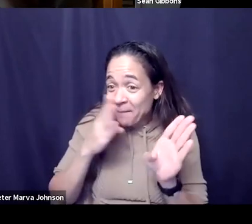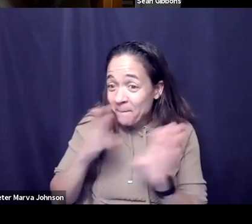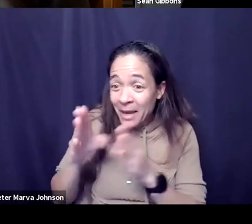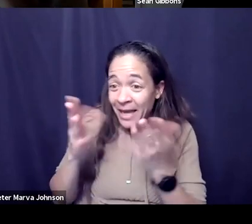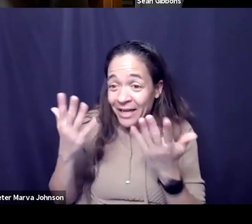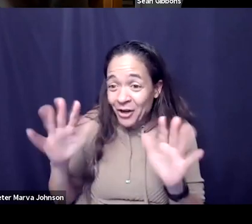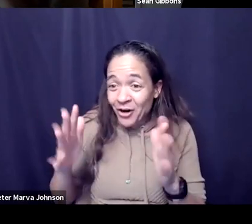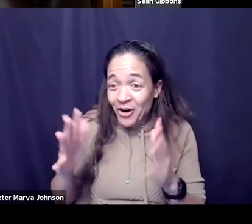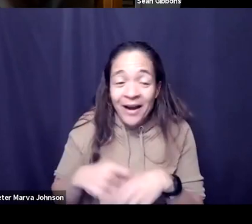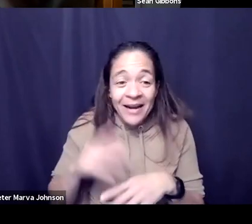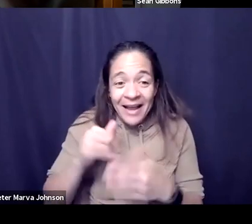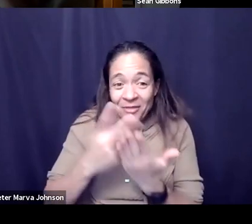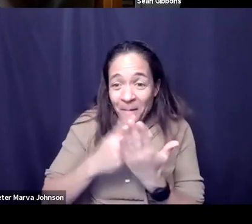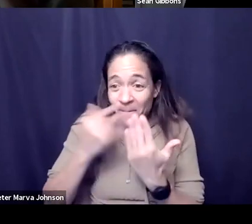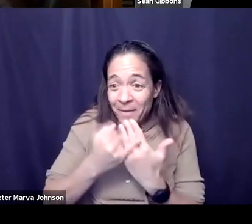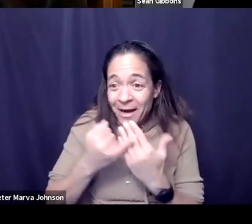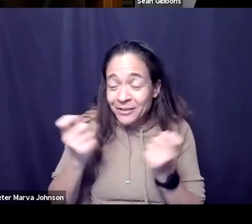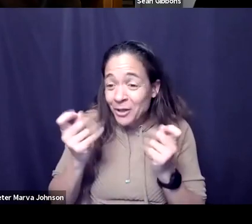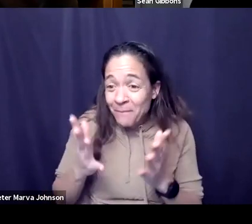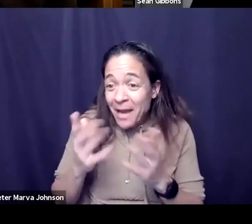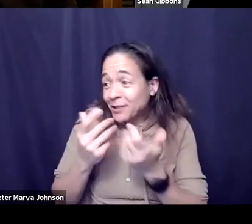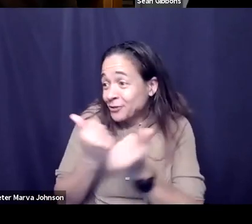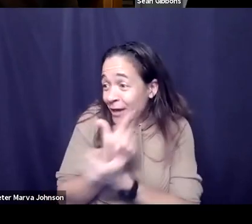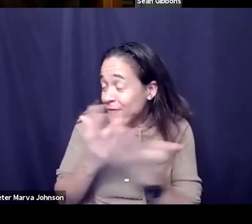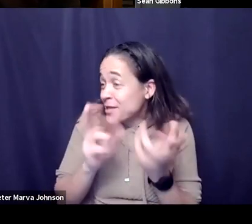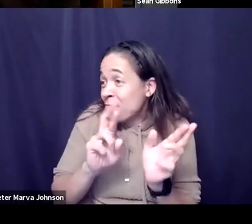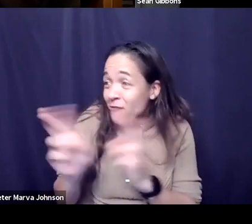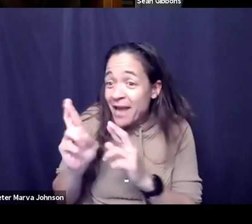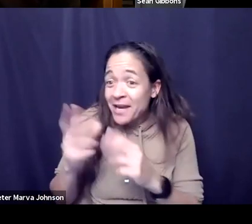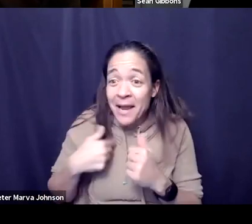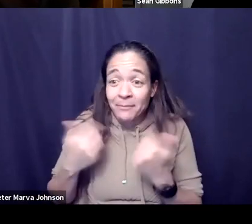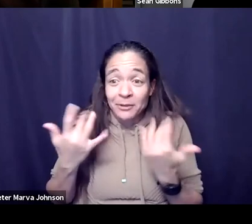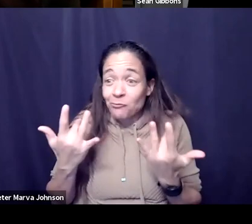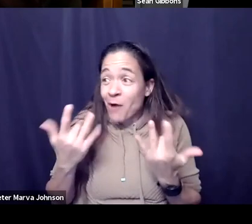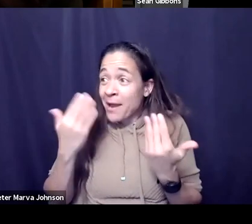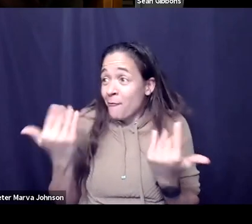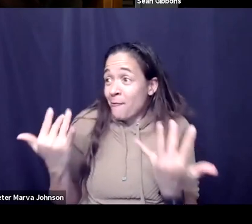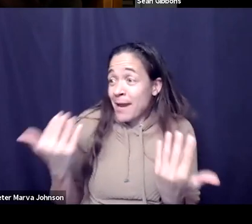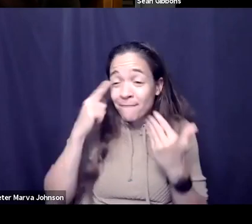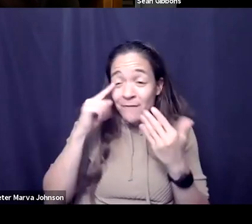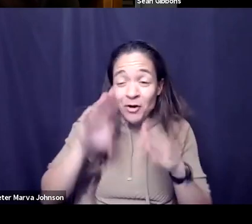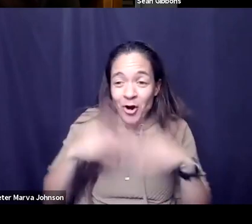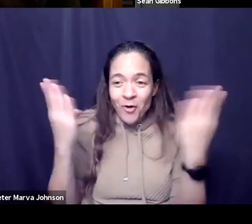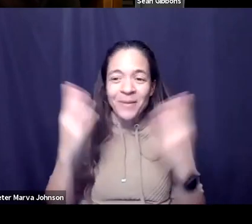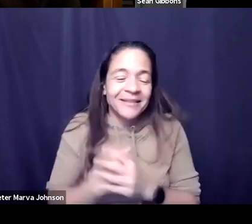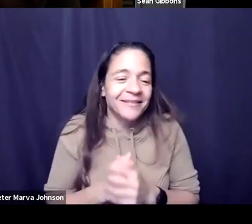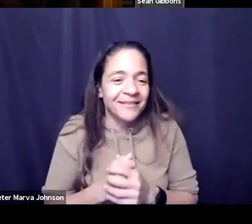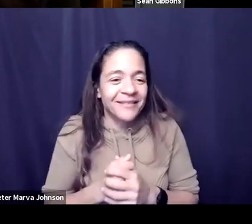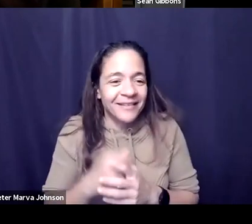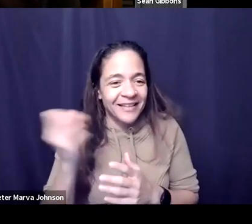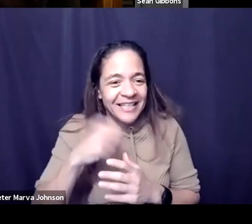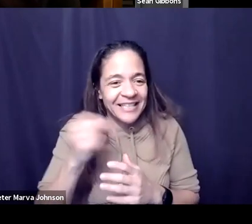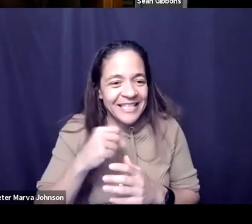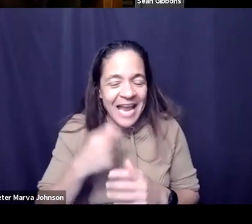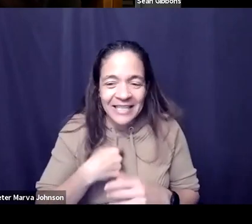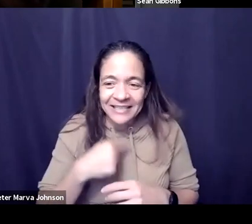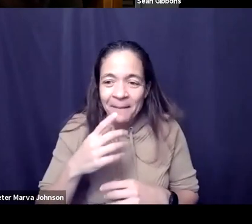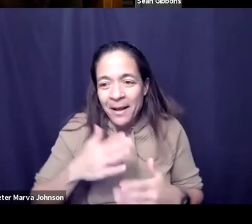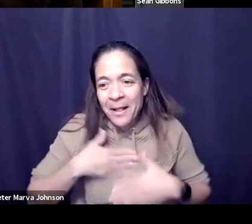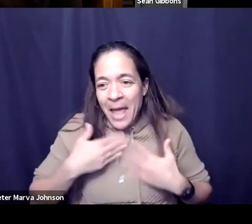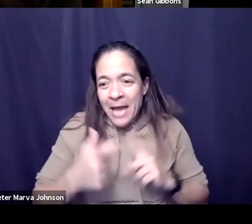i've got the project management boards and everything just waiting for me to pick it back up uh but yes and i'm so glad to be you know quarantined with a life partner